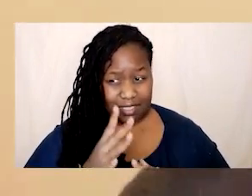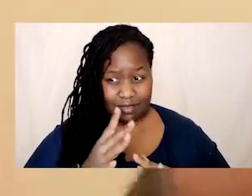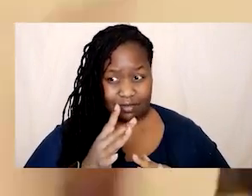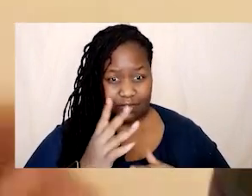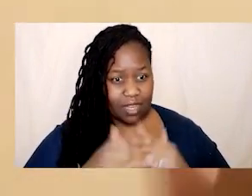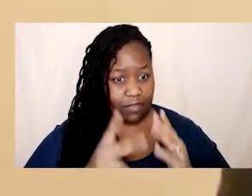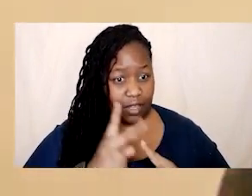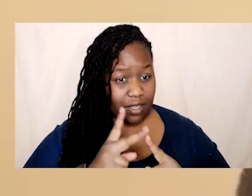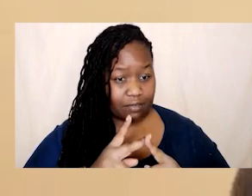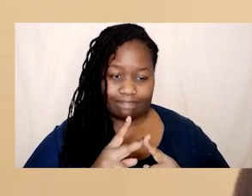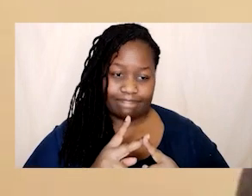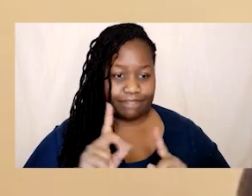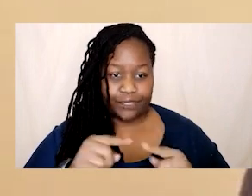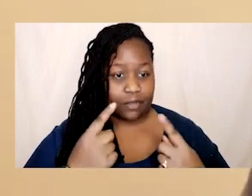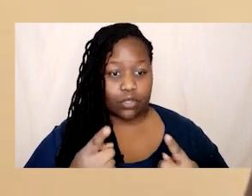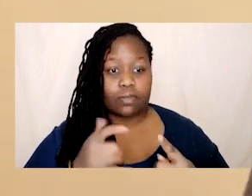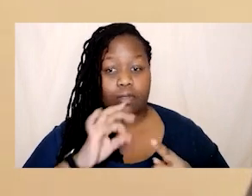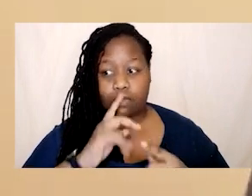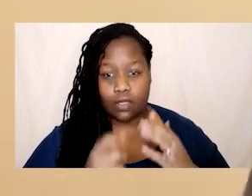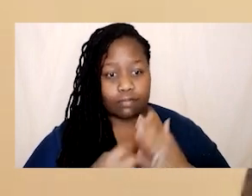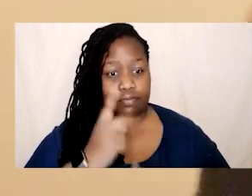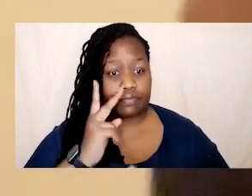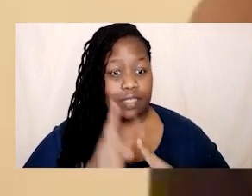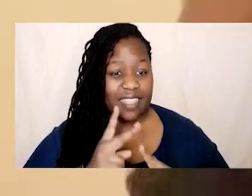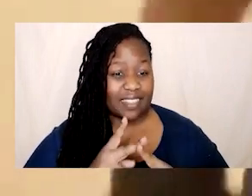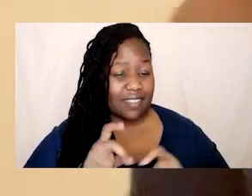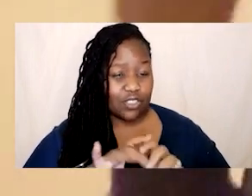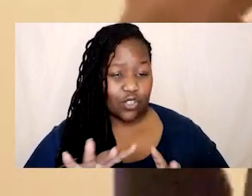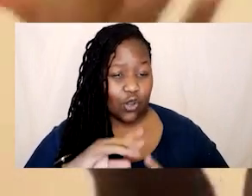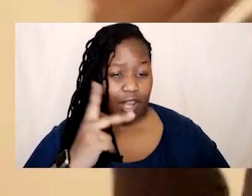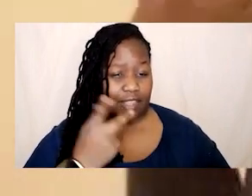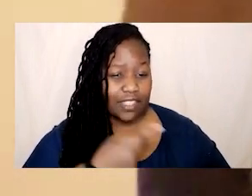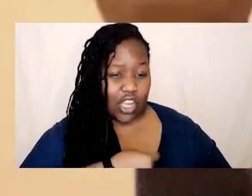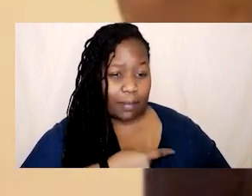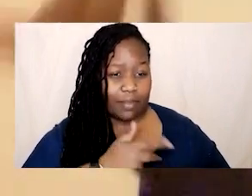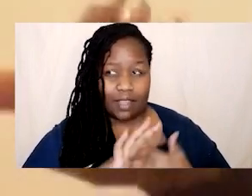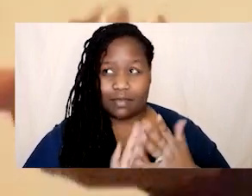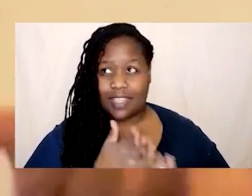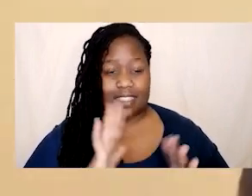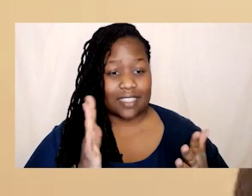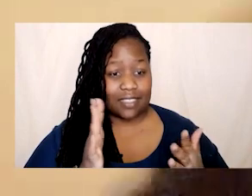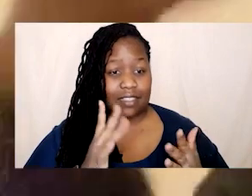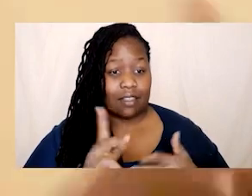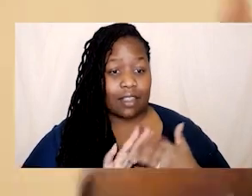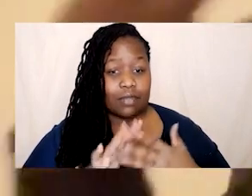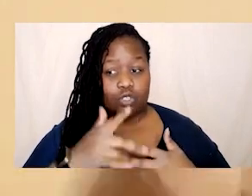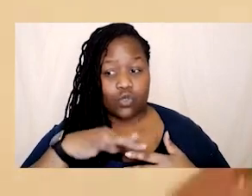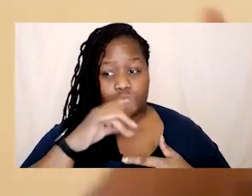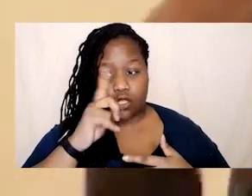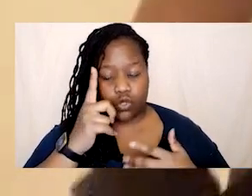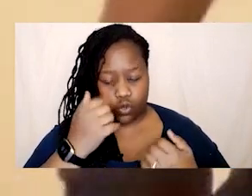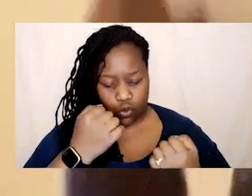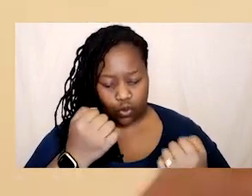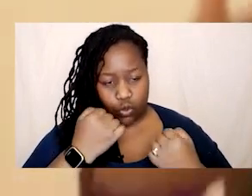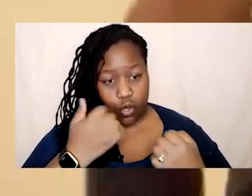it's not it's not the um the covid jab like i think you just get more attuned to your to your body's needs but i think when you're in